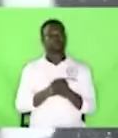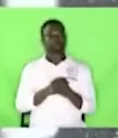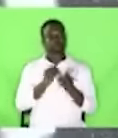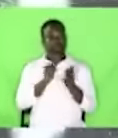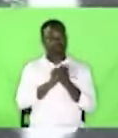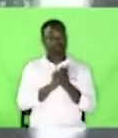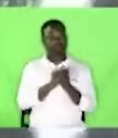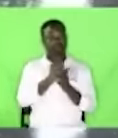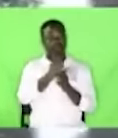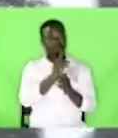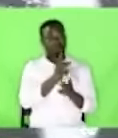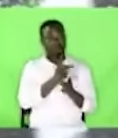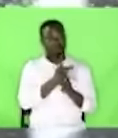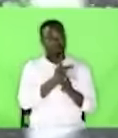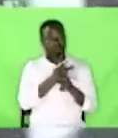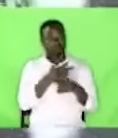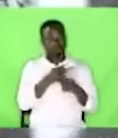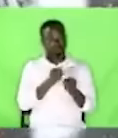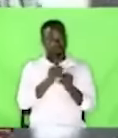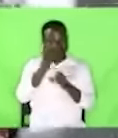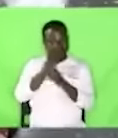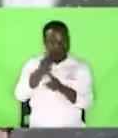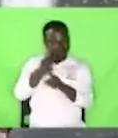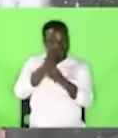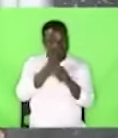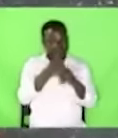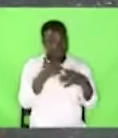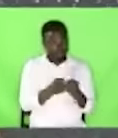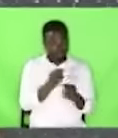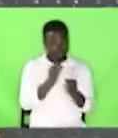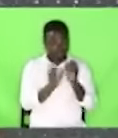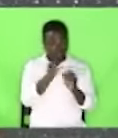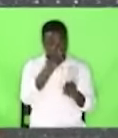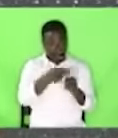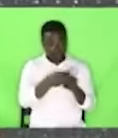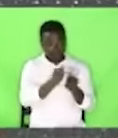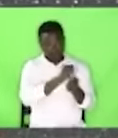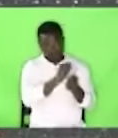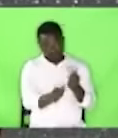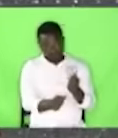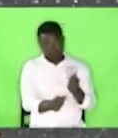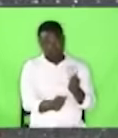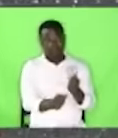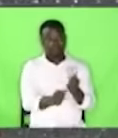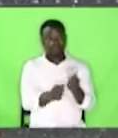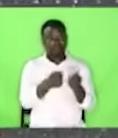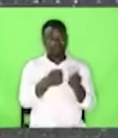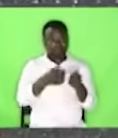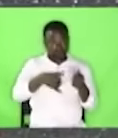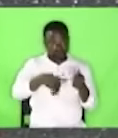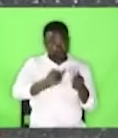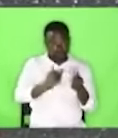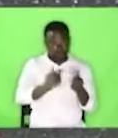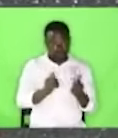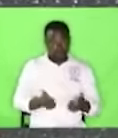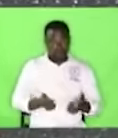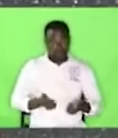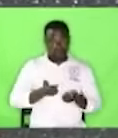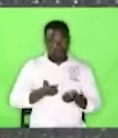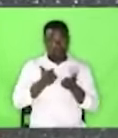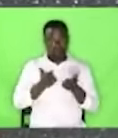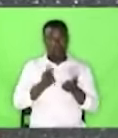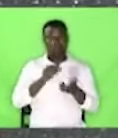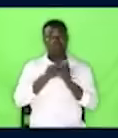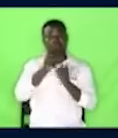Carry yourself where when your name is destroyed, while you are still alive, you could be